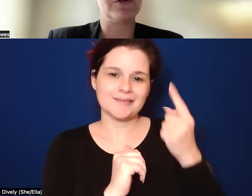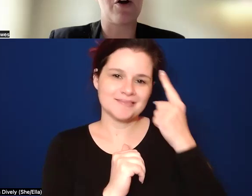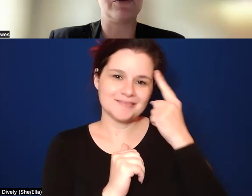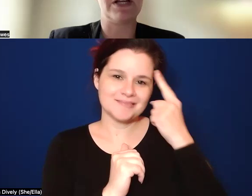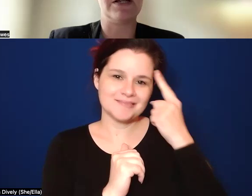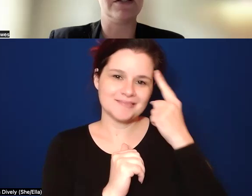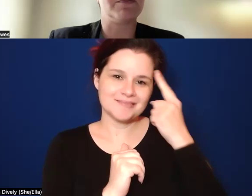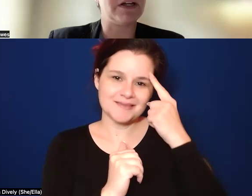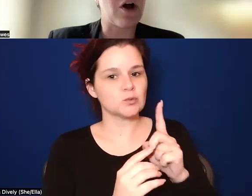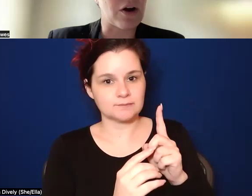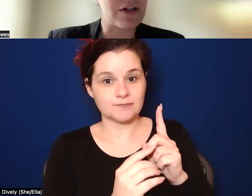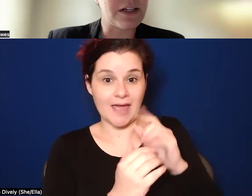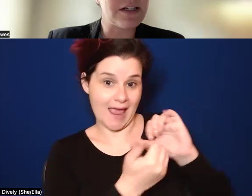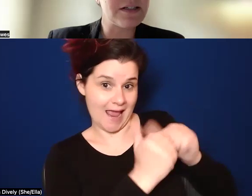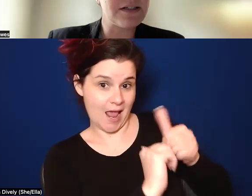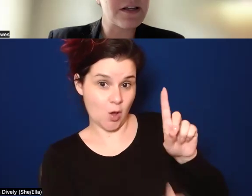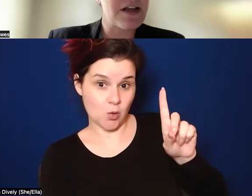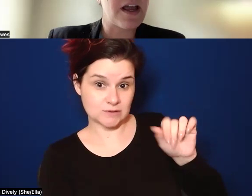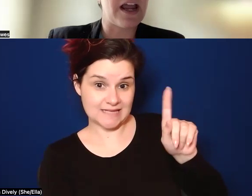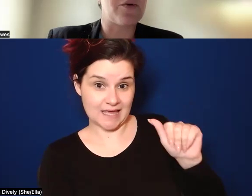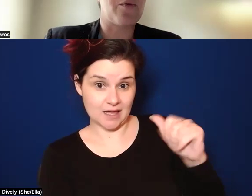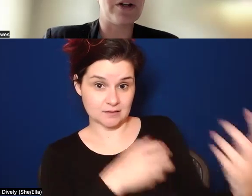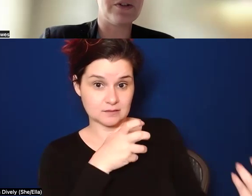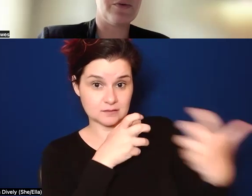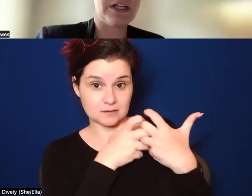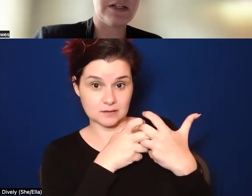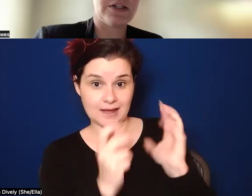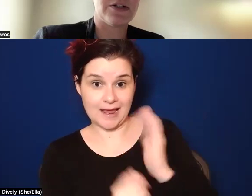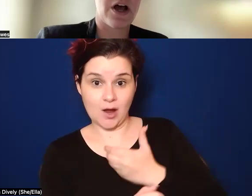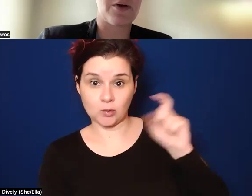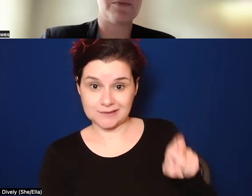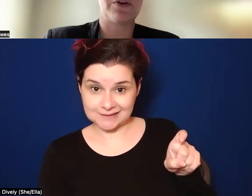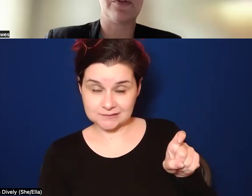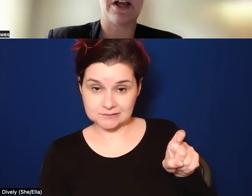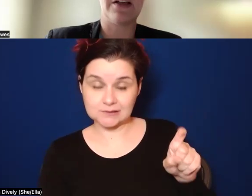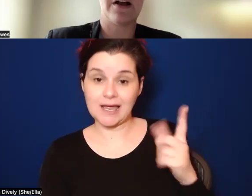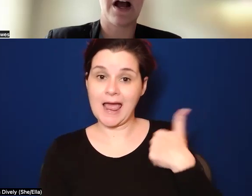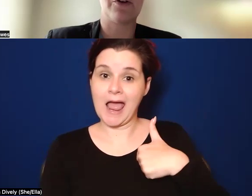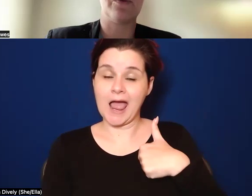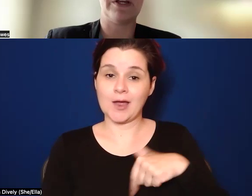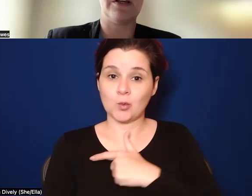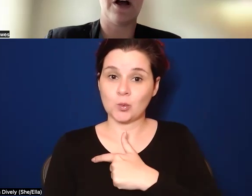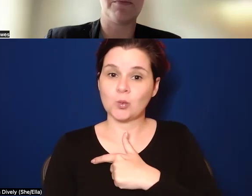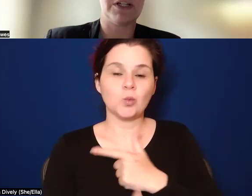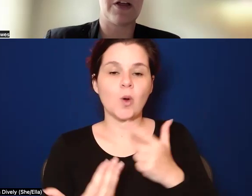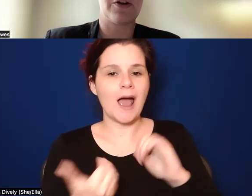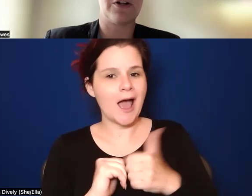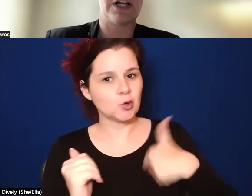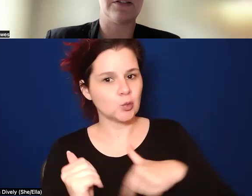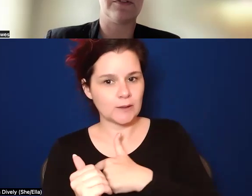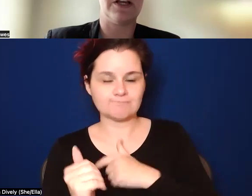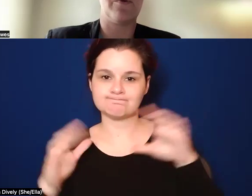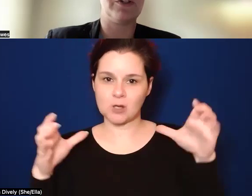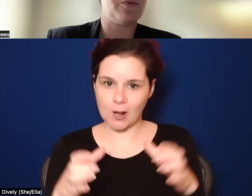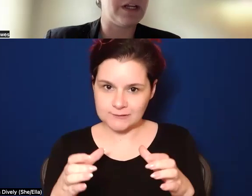at how data is meeting our needs and what do we need to, um, sort of like, how do we come together